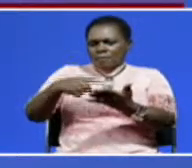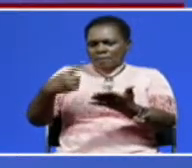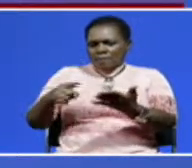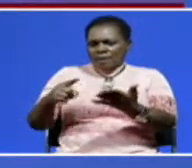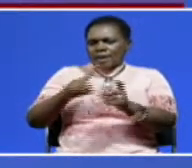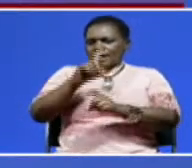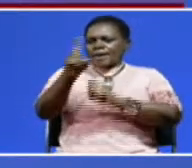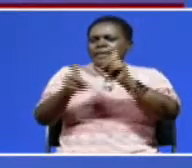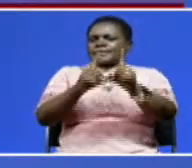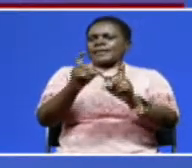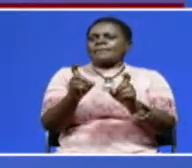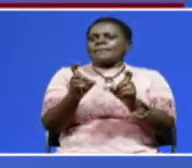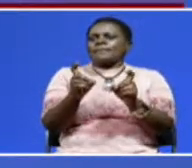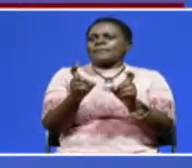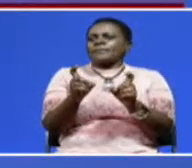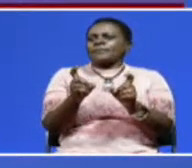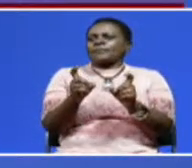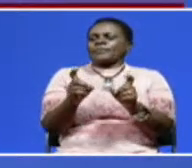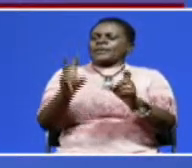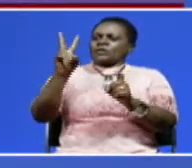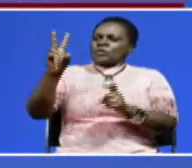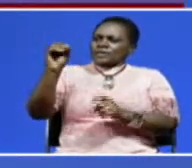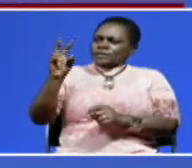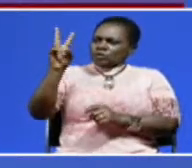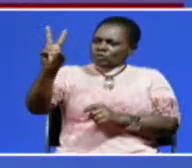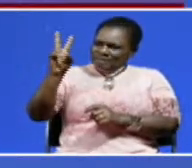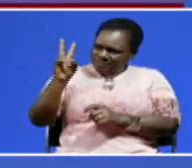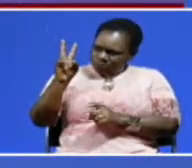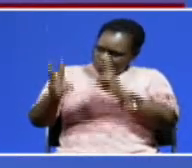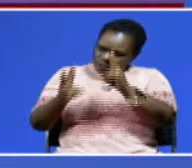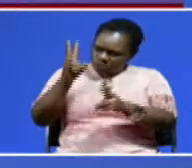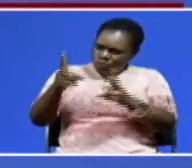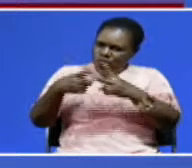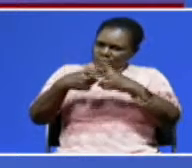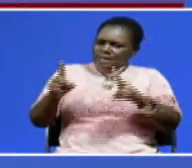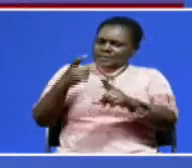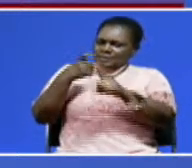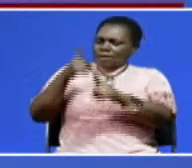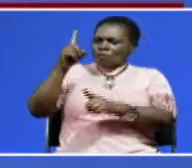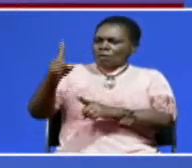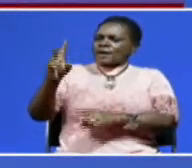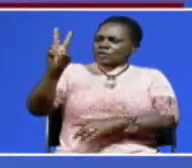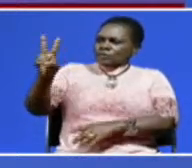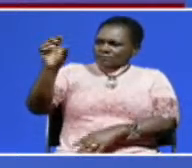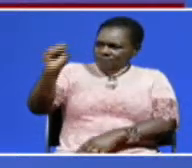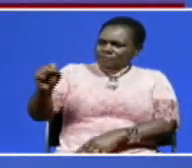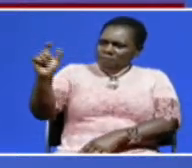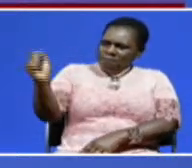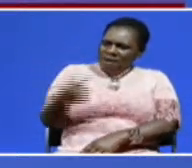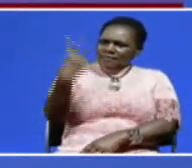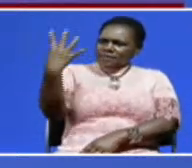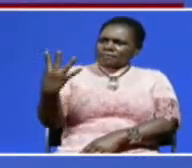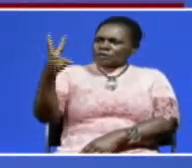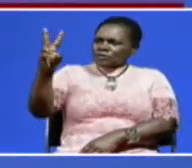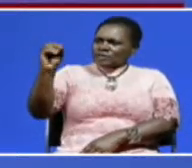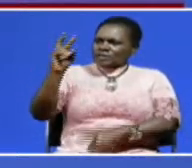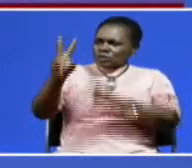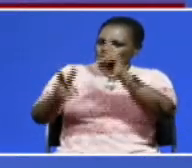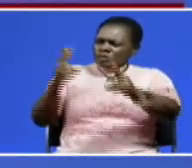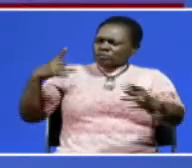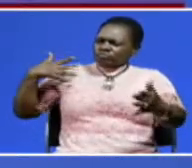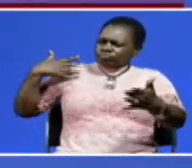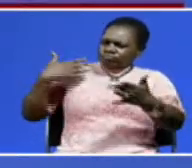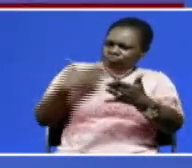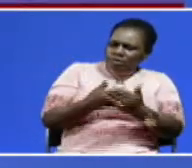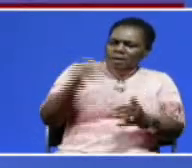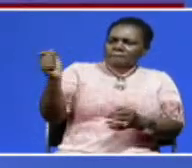KCSE exams. The 2022 academic year starts from term 1 on 25th, April 2022, running